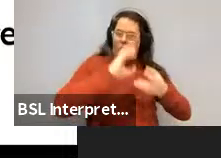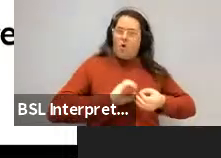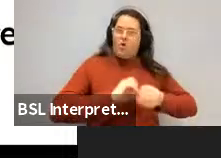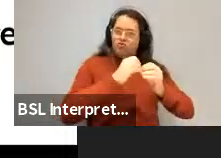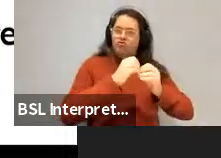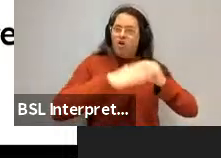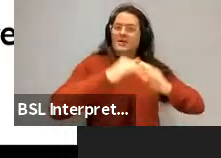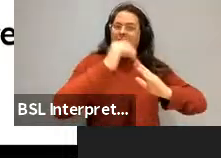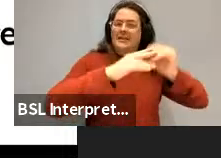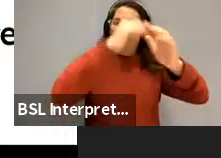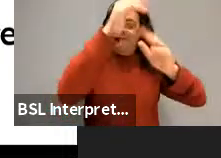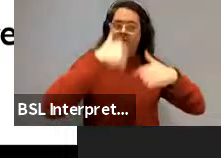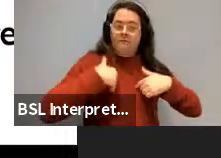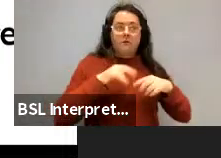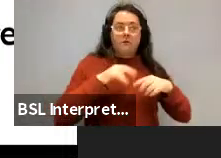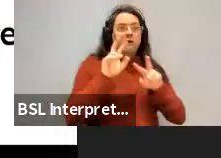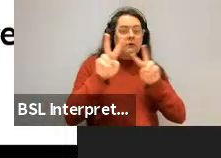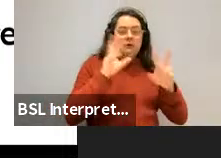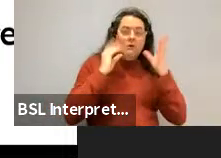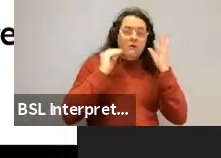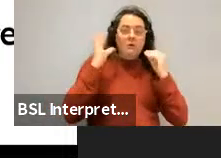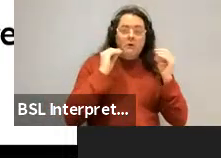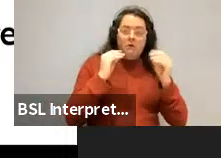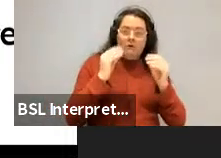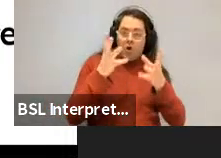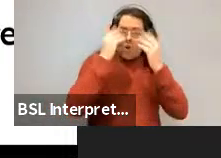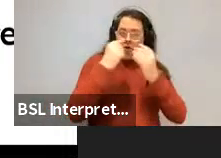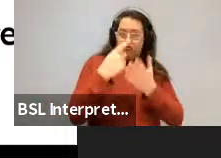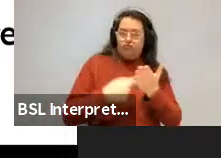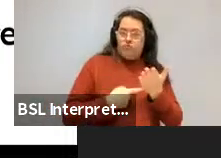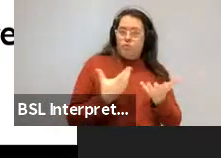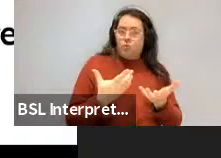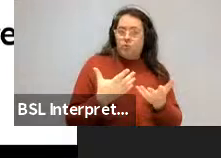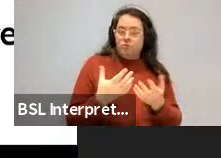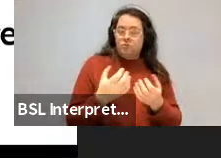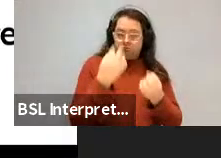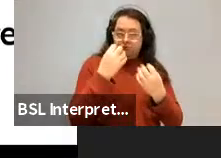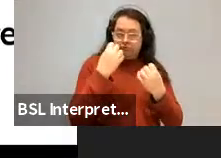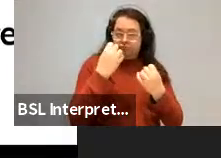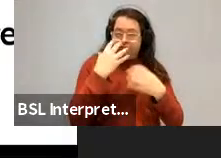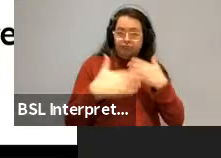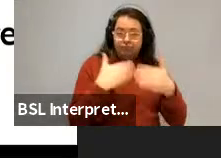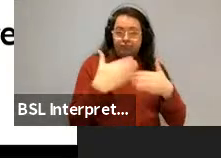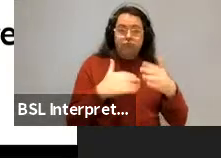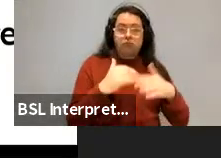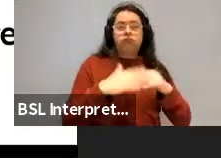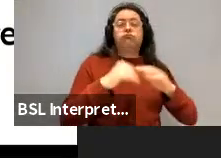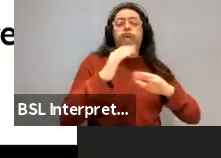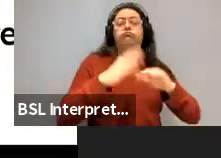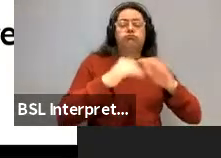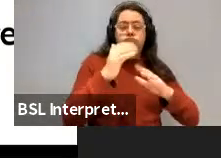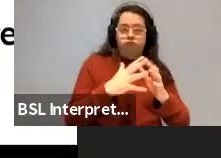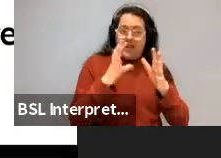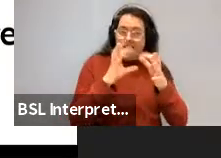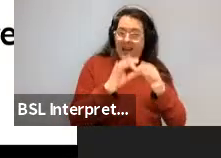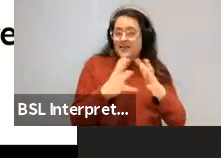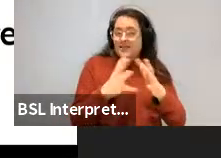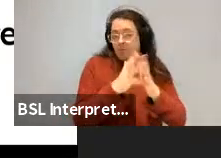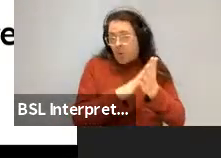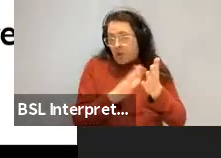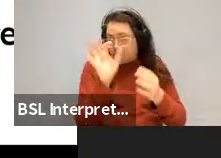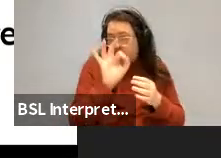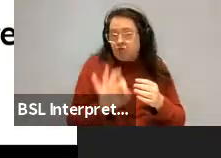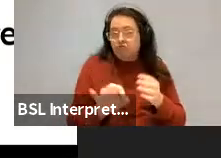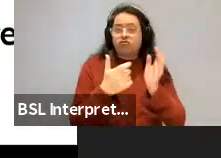are learnable from exposure and our process is, um, that there are meanings associated with, with each of the rule types, WH questions versus relative